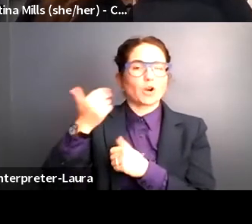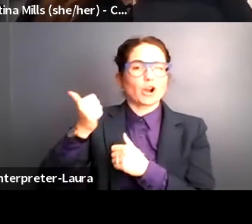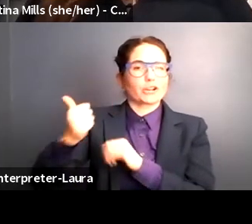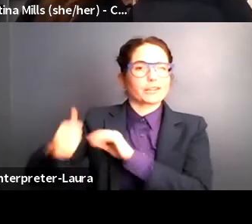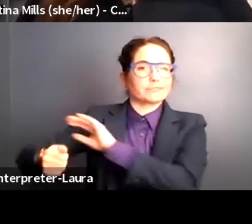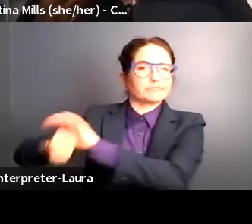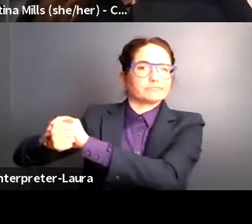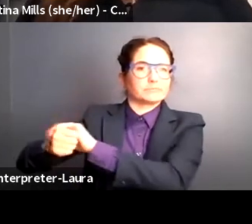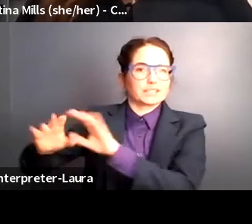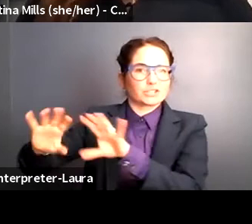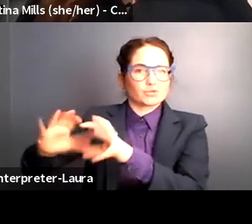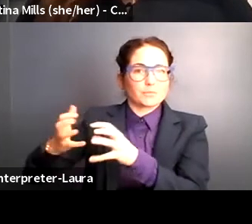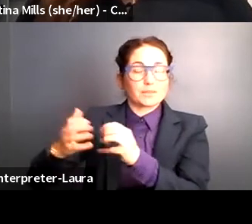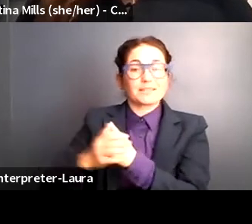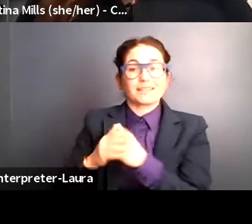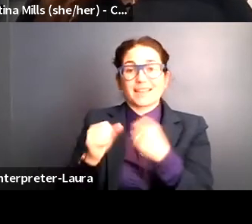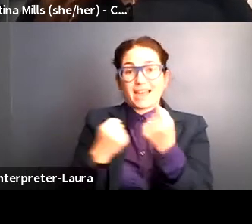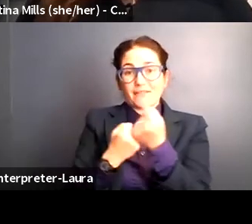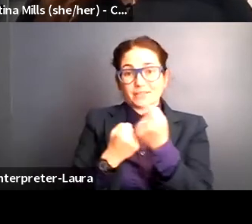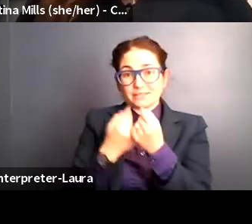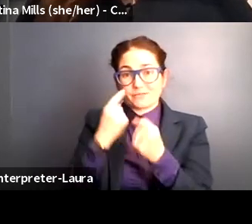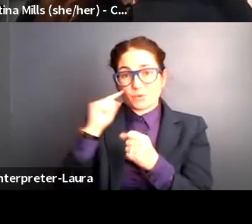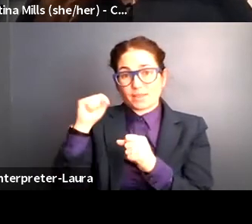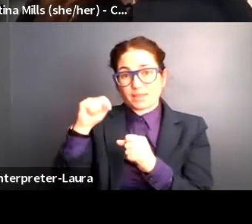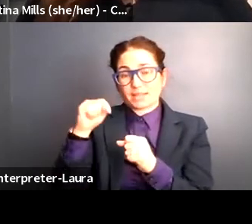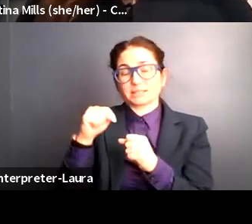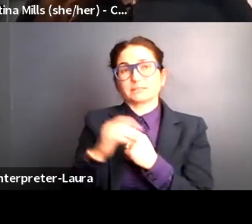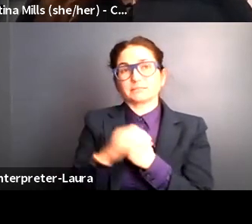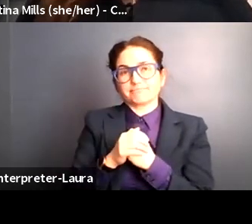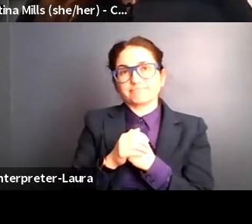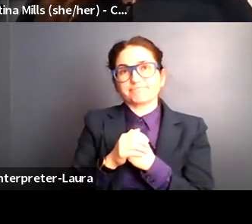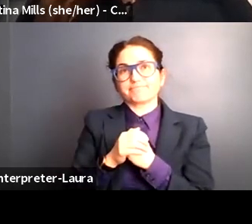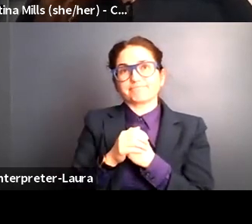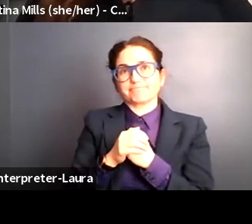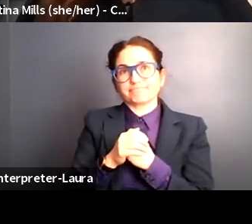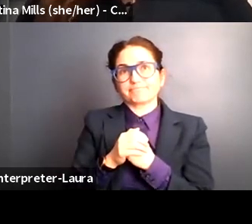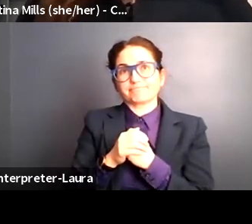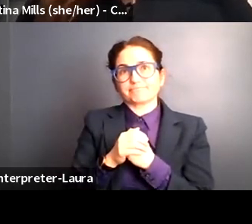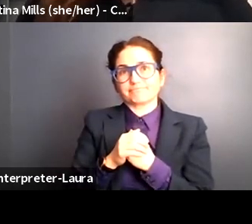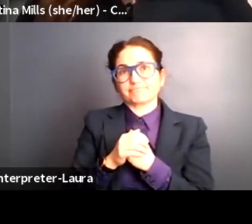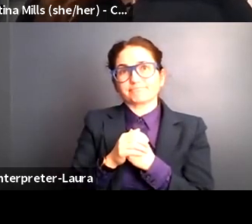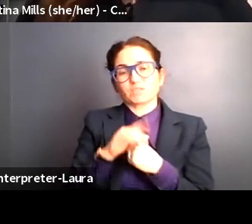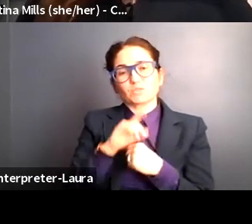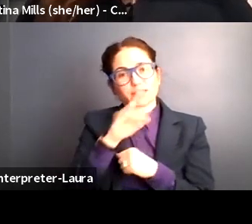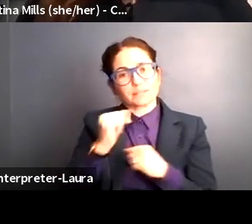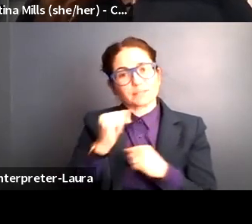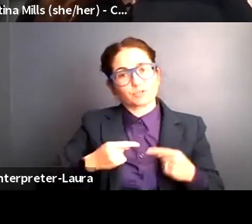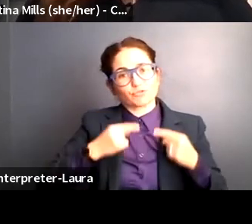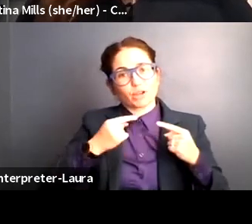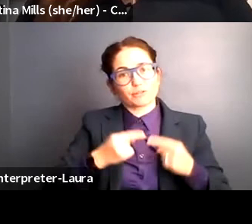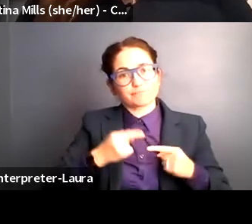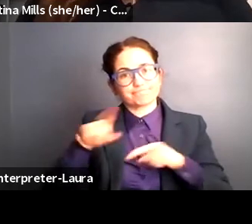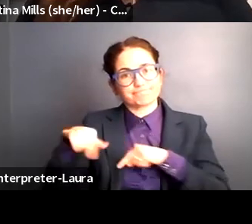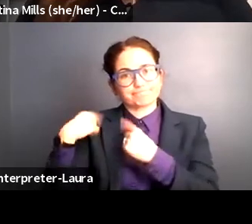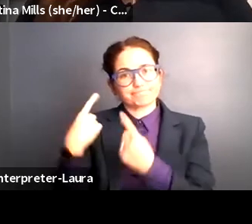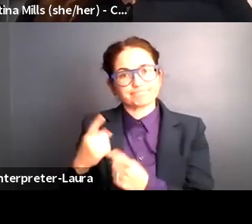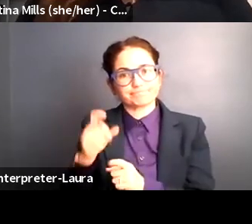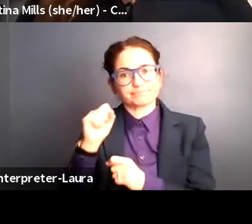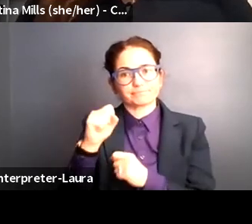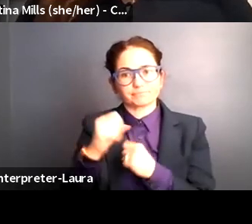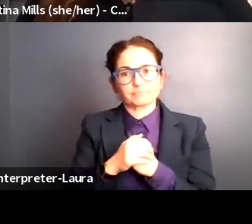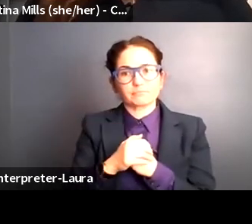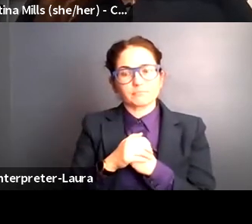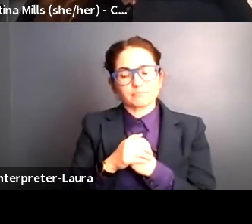the advocacy on this, it has been a real struggle. And I want to